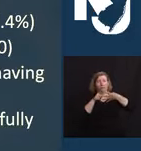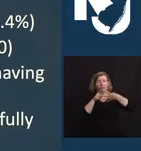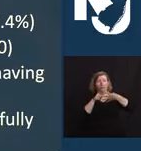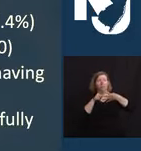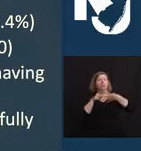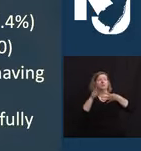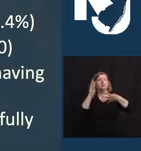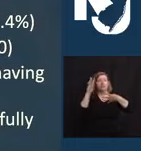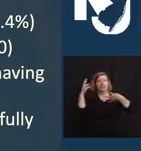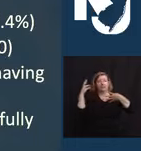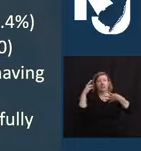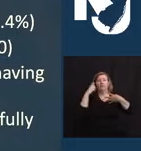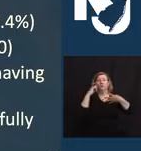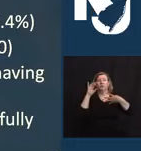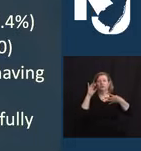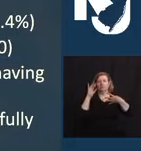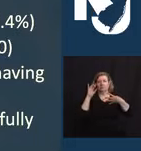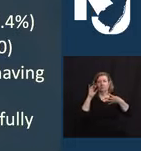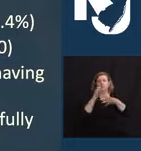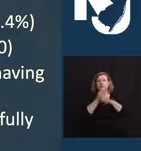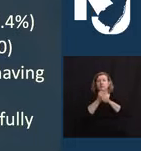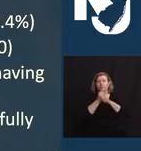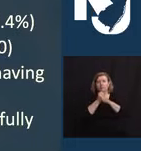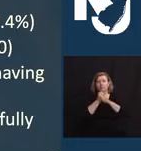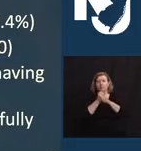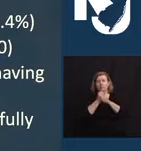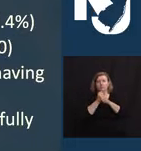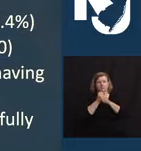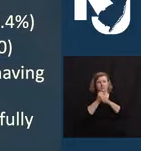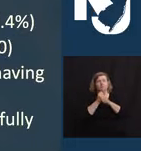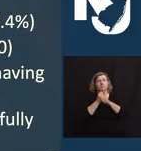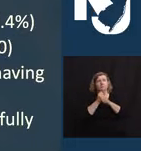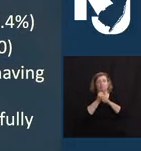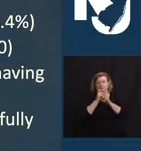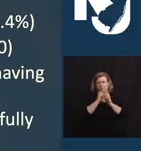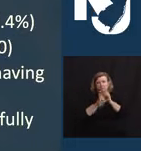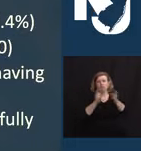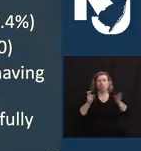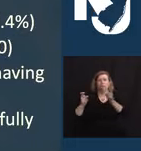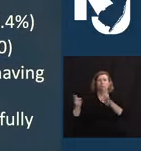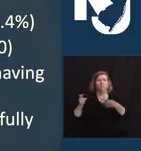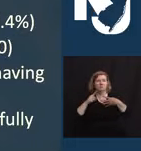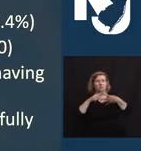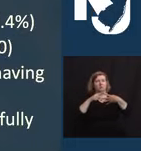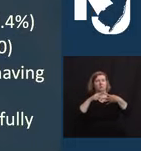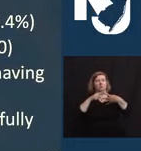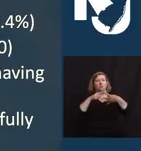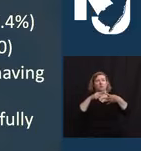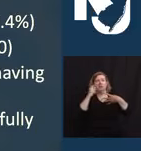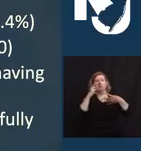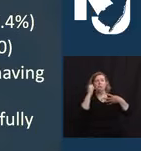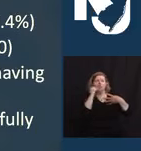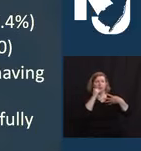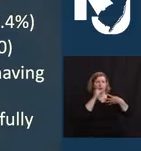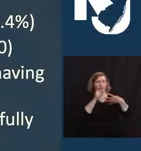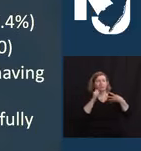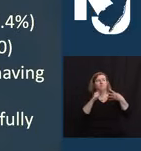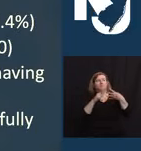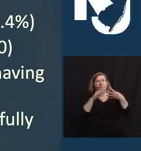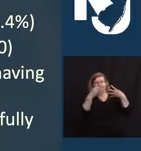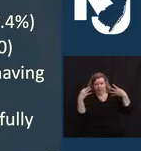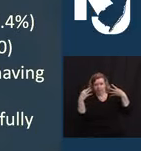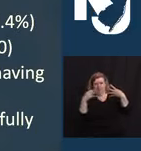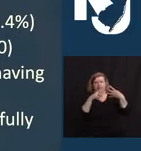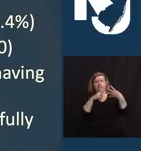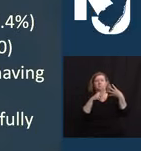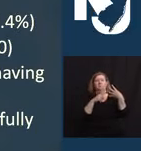percent of doses received getting into the arms of residents, the number of doses we are administering daily, the percentage of residents who have